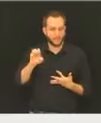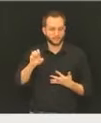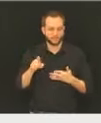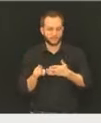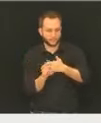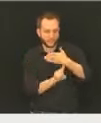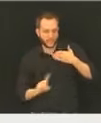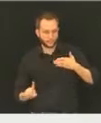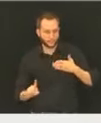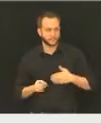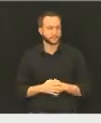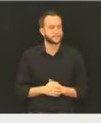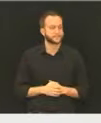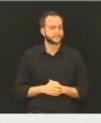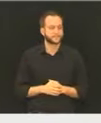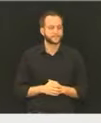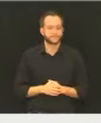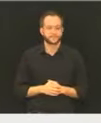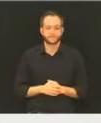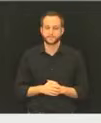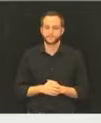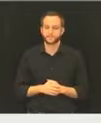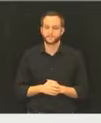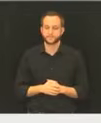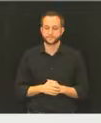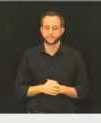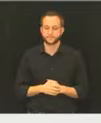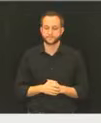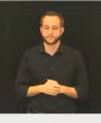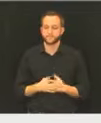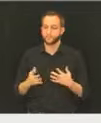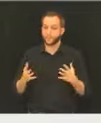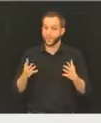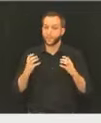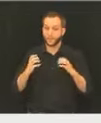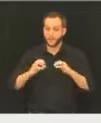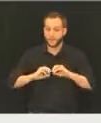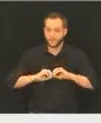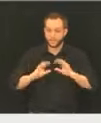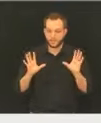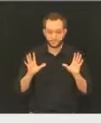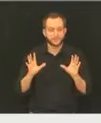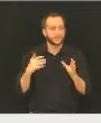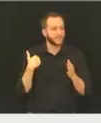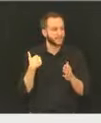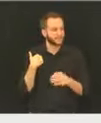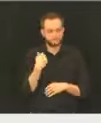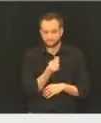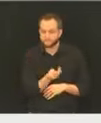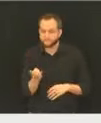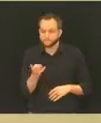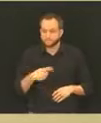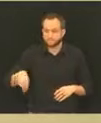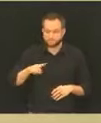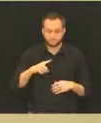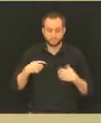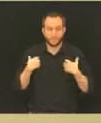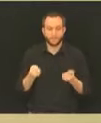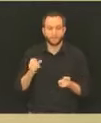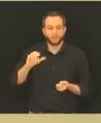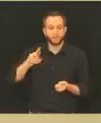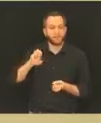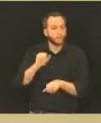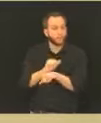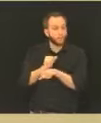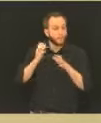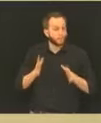Again, to be clear, we still have a few healthcare workers in phase one that we